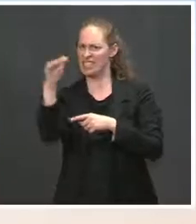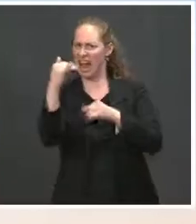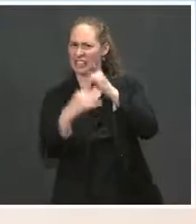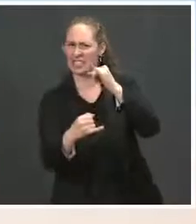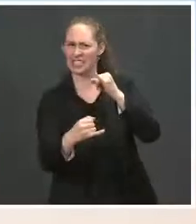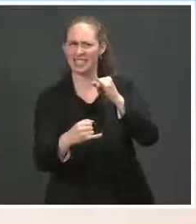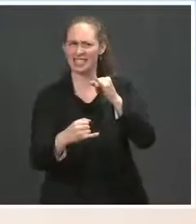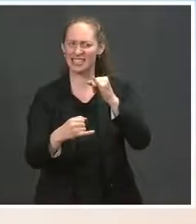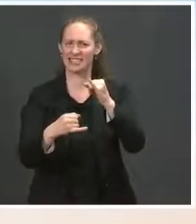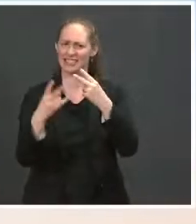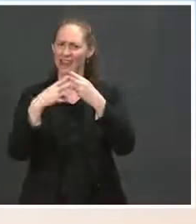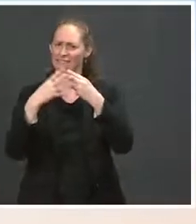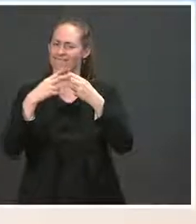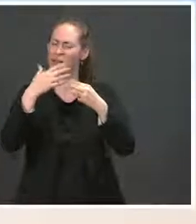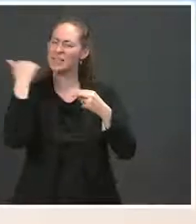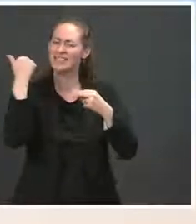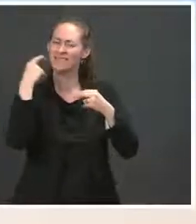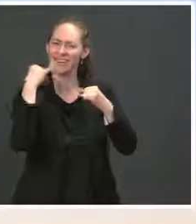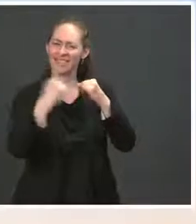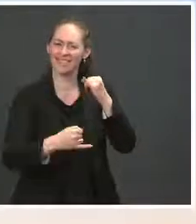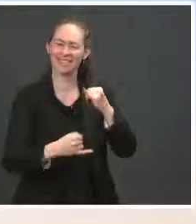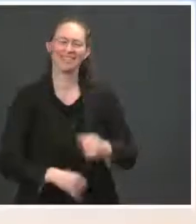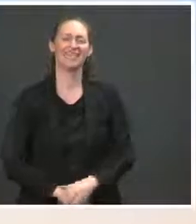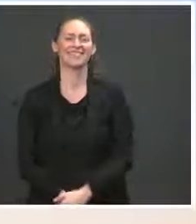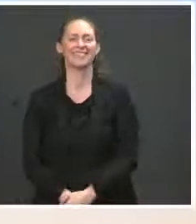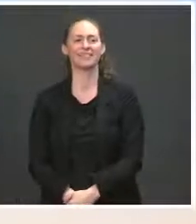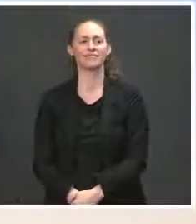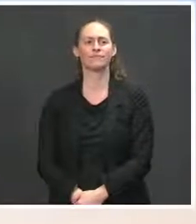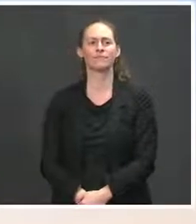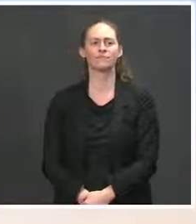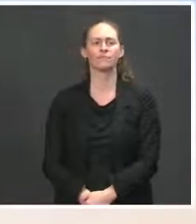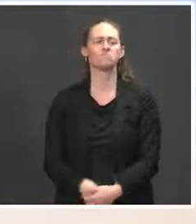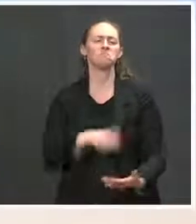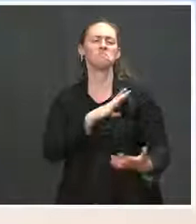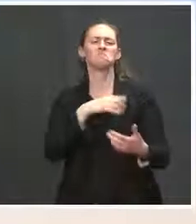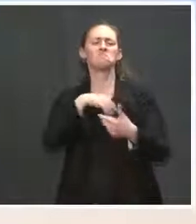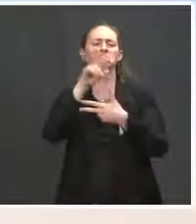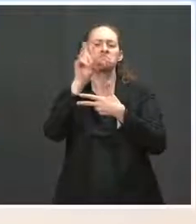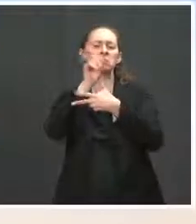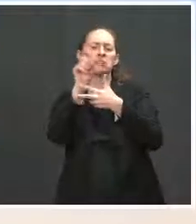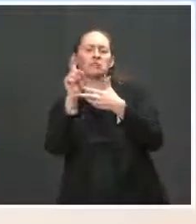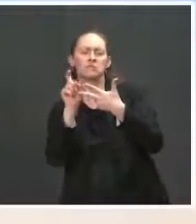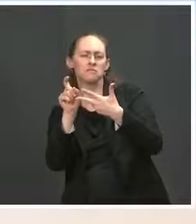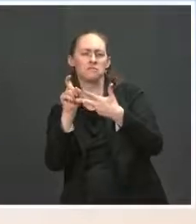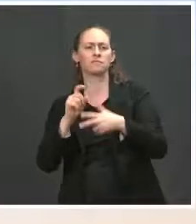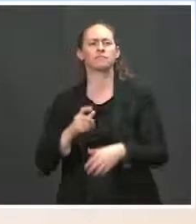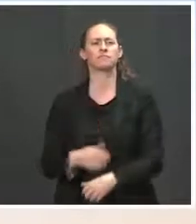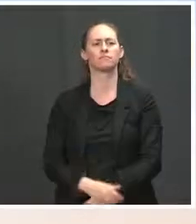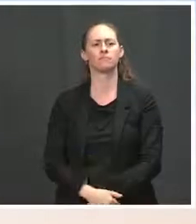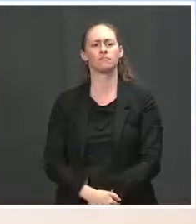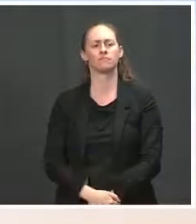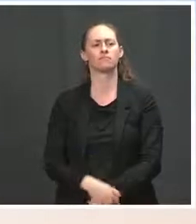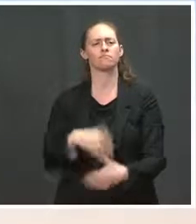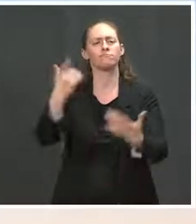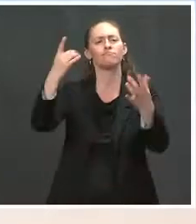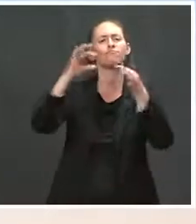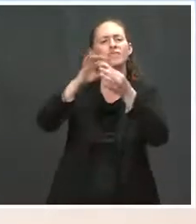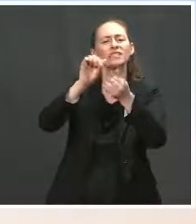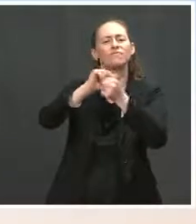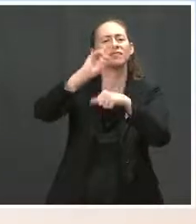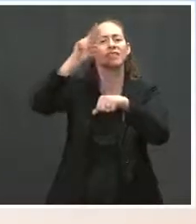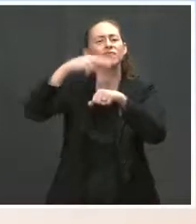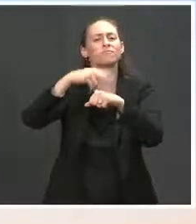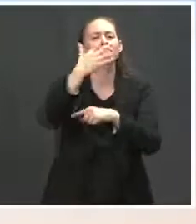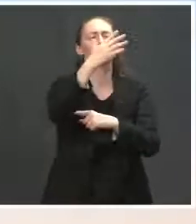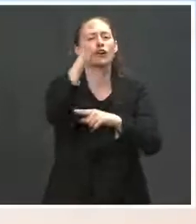Secretary. Um, just piggybacking- a couple of questions. Just piggybacking off of your comments at the top about national parks. Any reason why they're